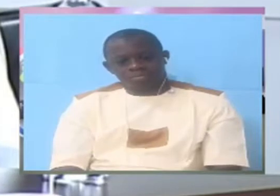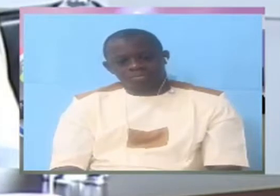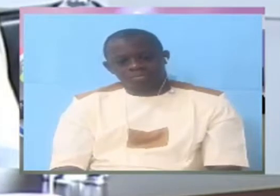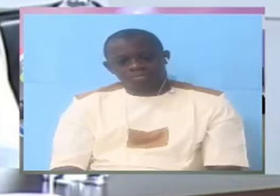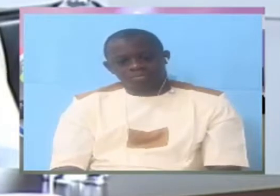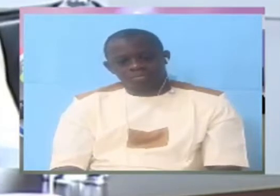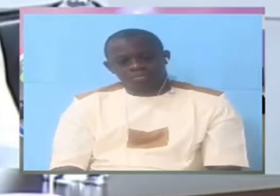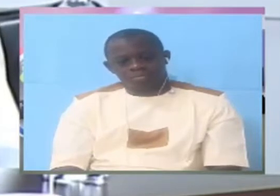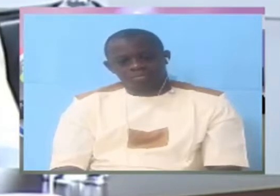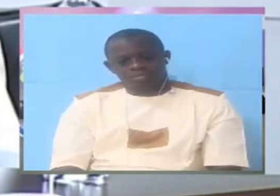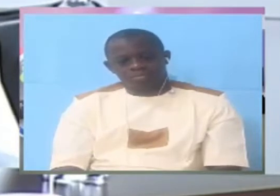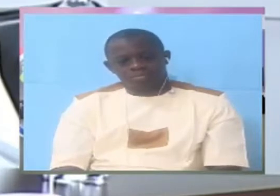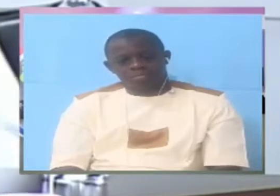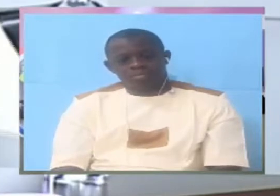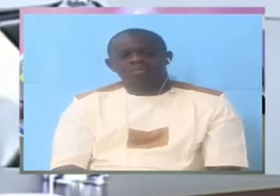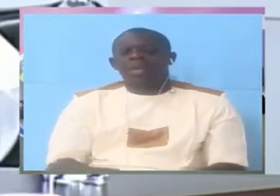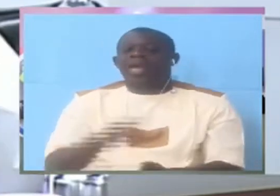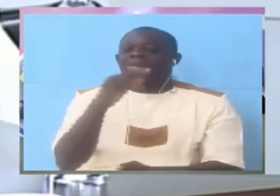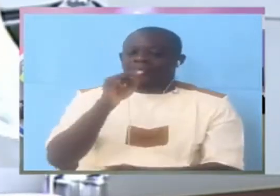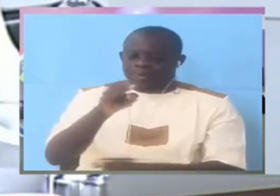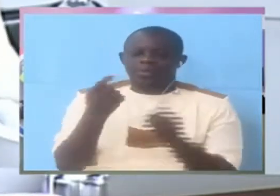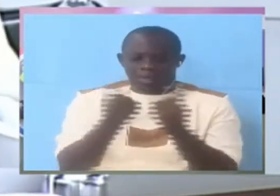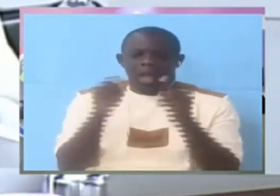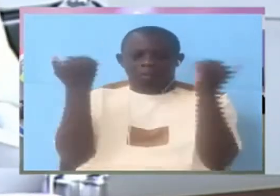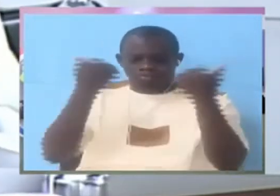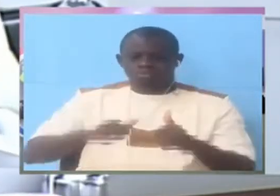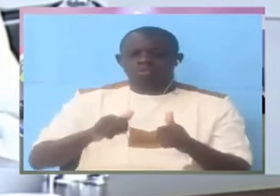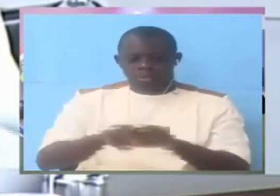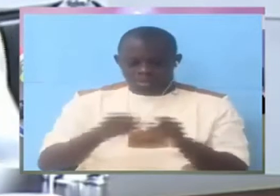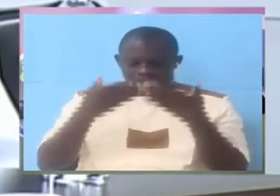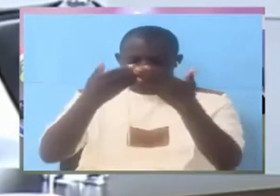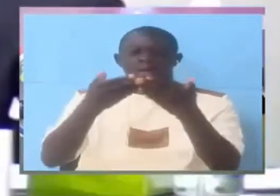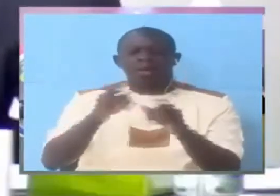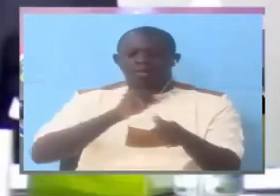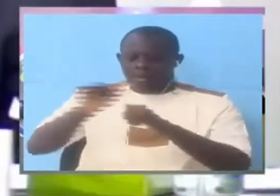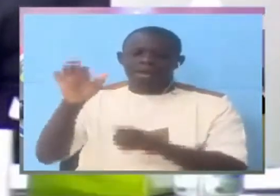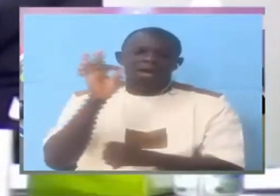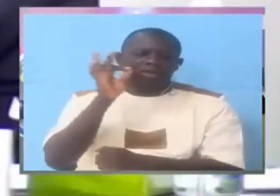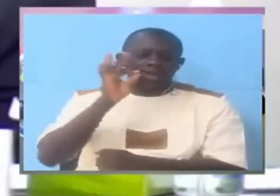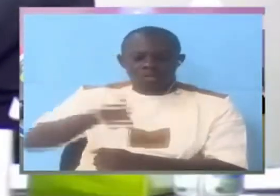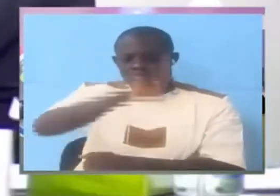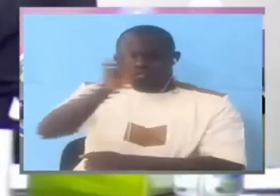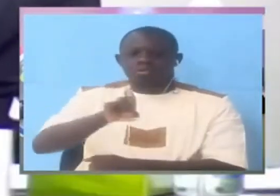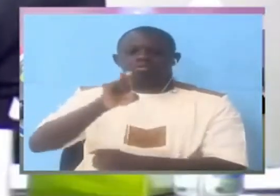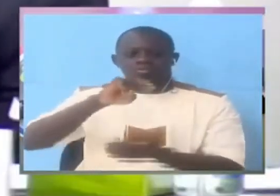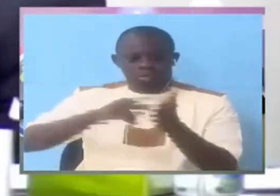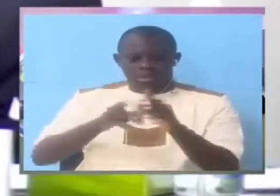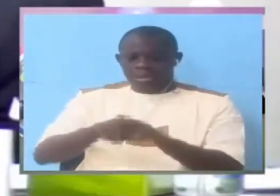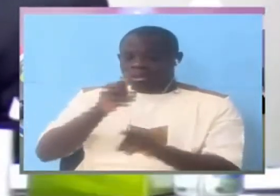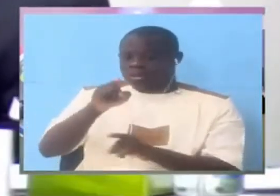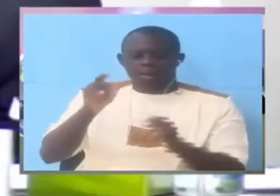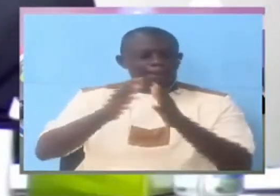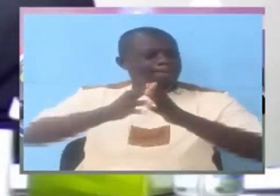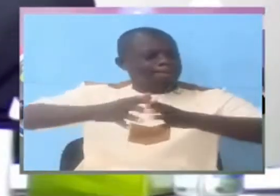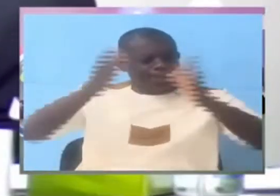if that's what happened it will give you answer the question wouldn't it be a big